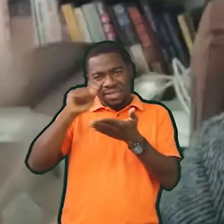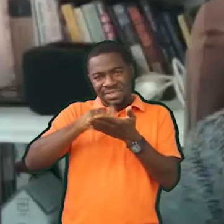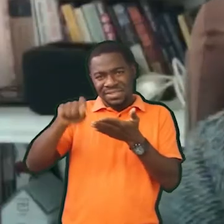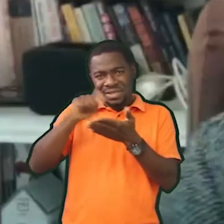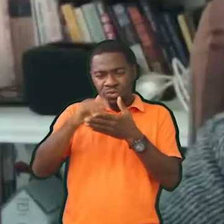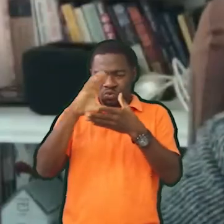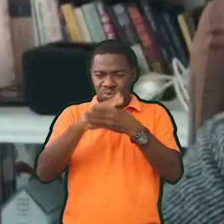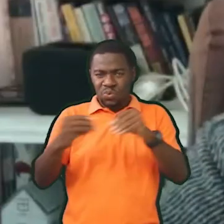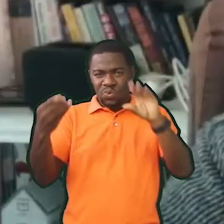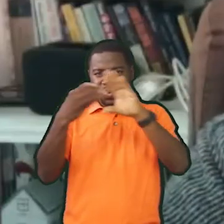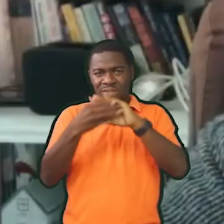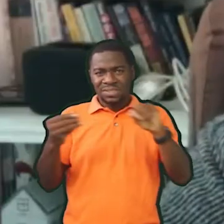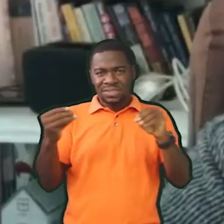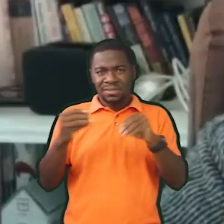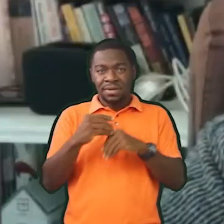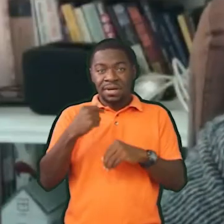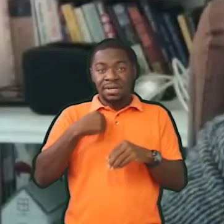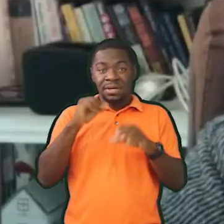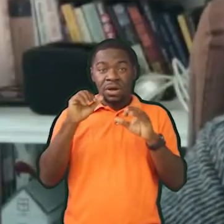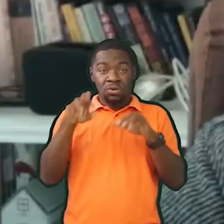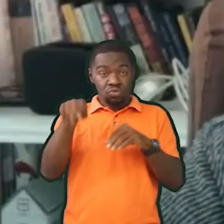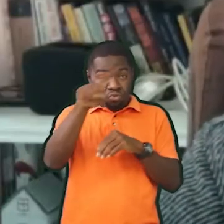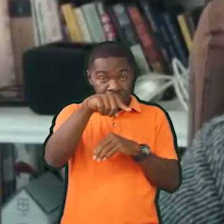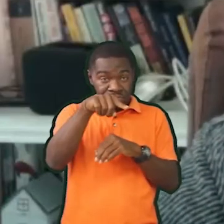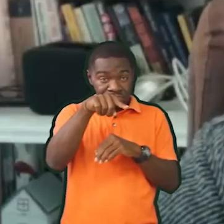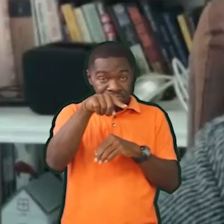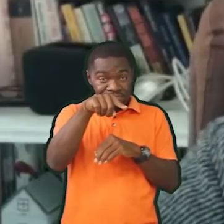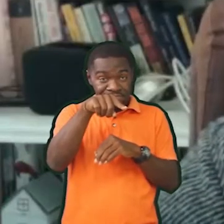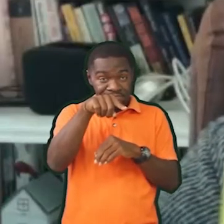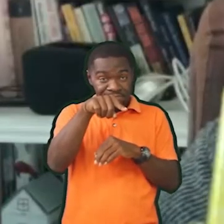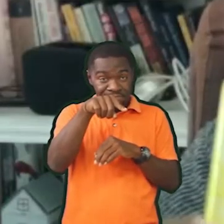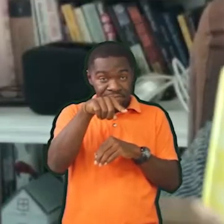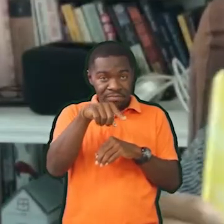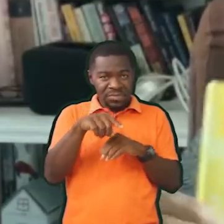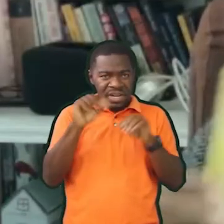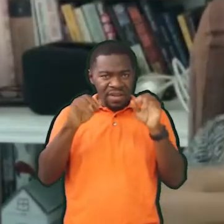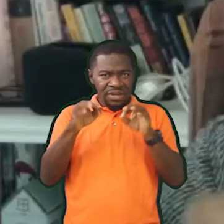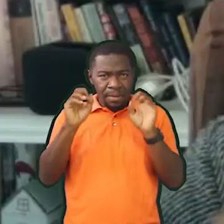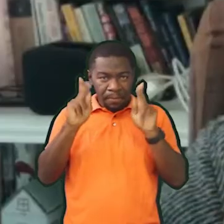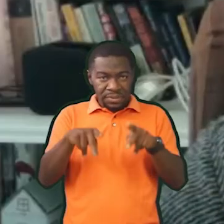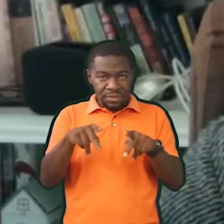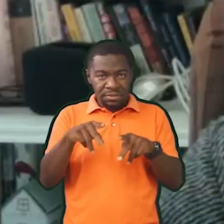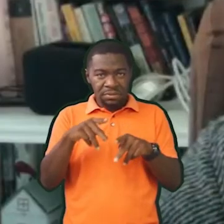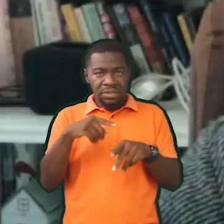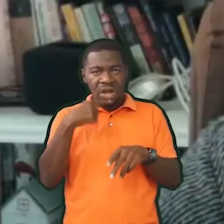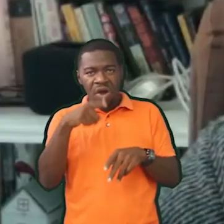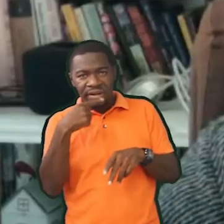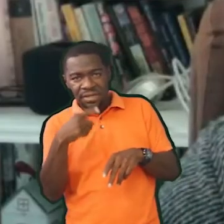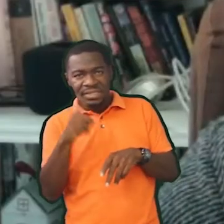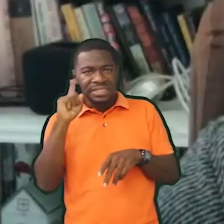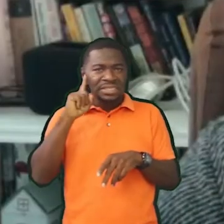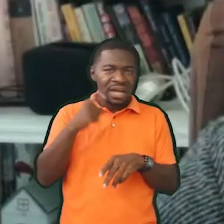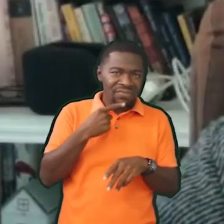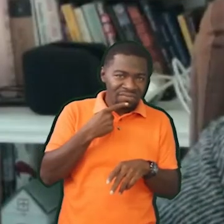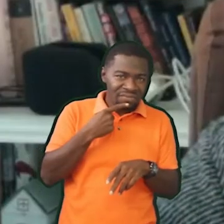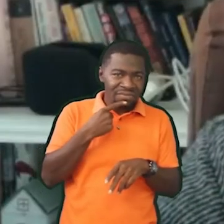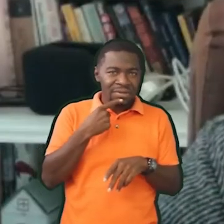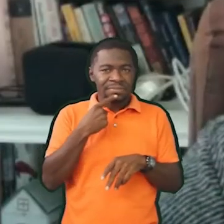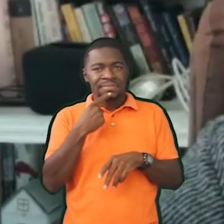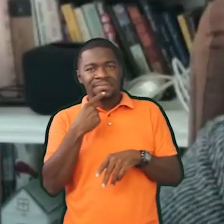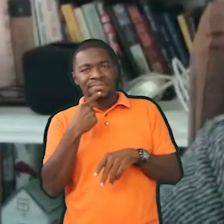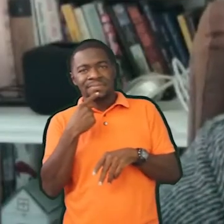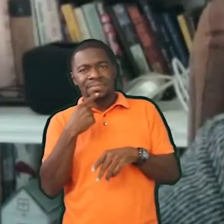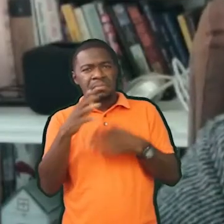journey, I should say, writing this book, Can Bears Ski? I hope that it invites anyone,